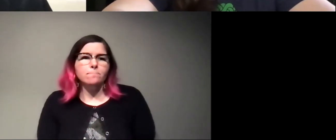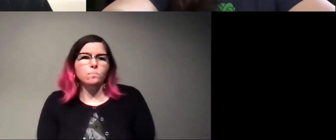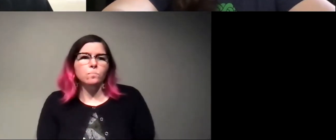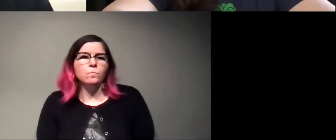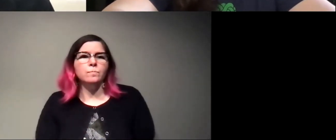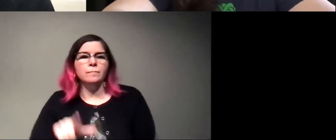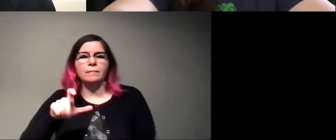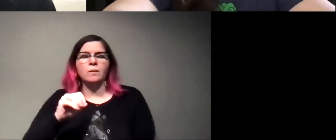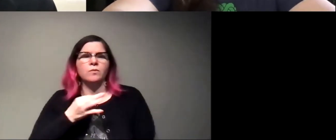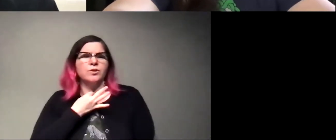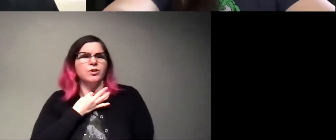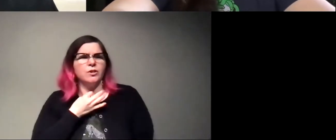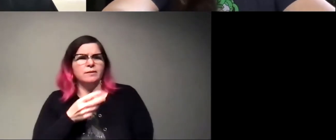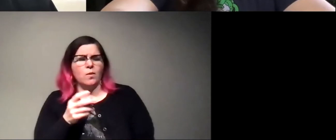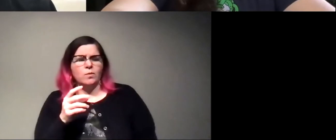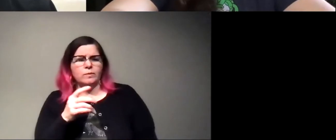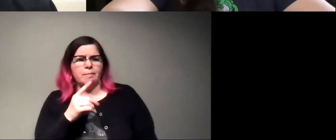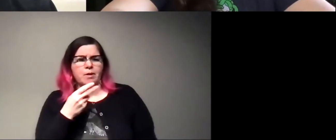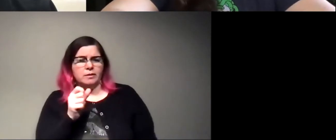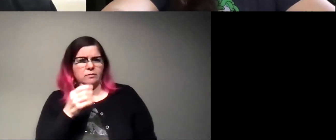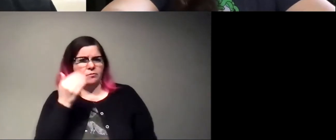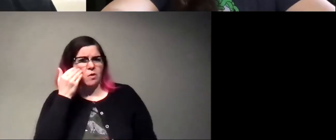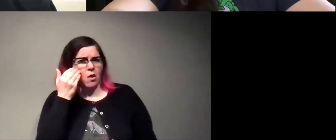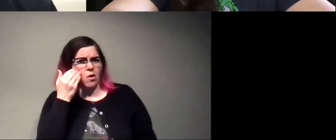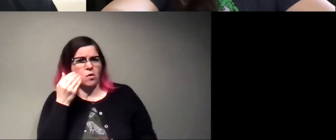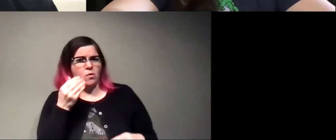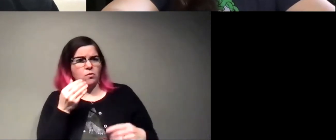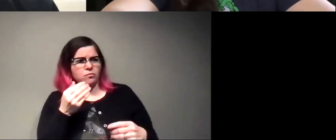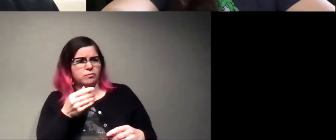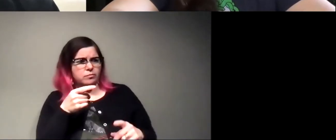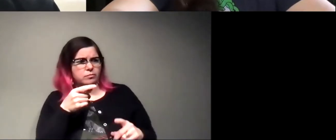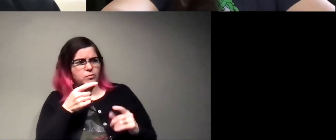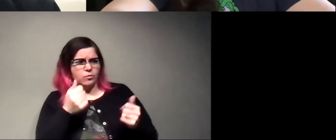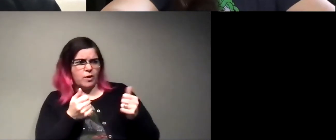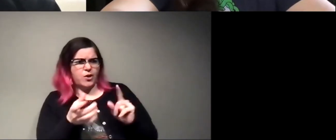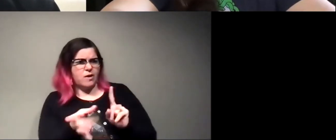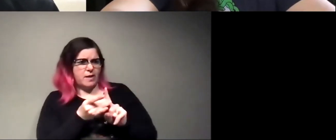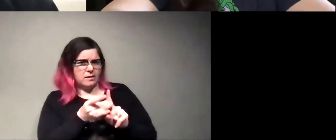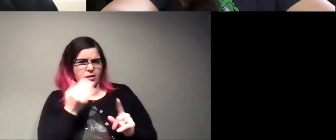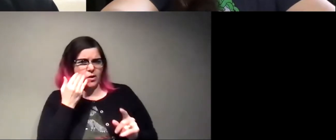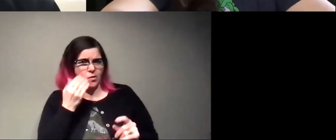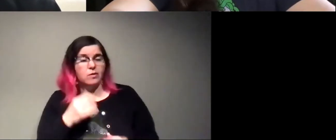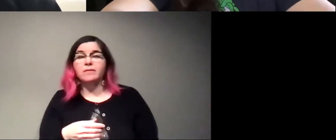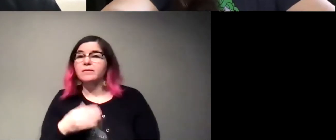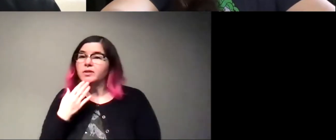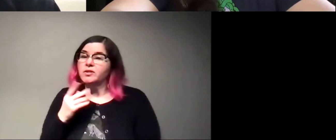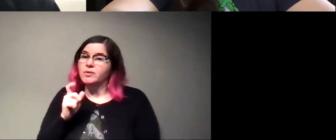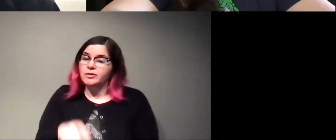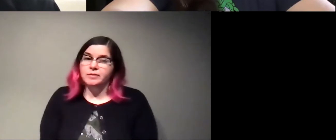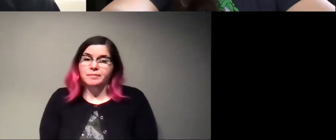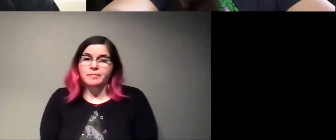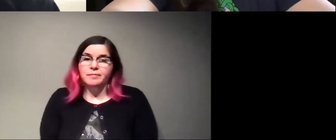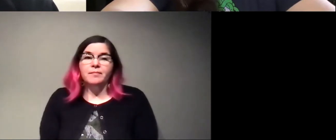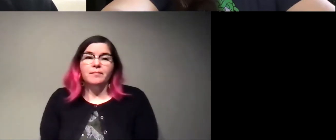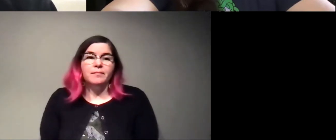Leo would like to know, do these parasites know what they're infecting? Um, that's also a great question. So